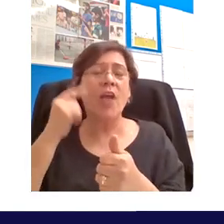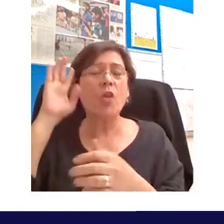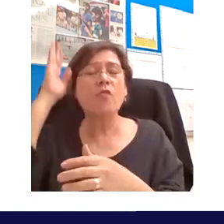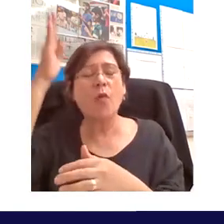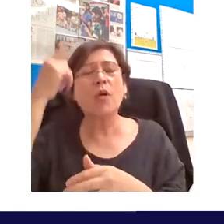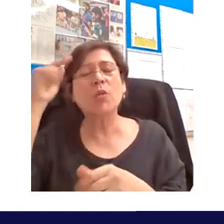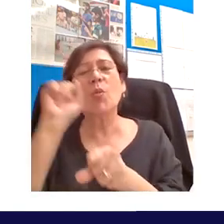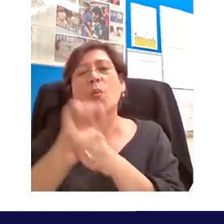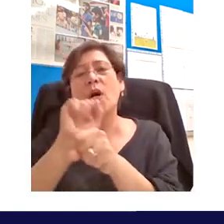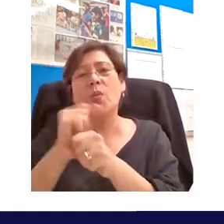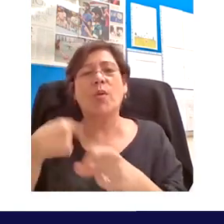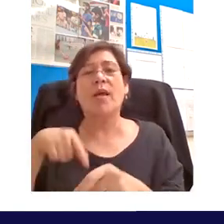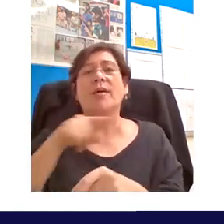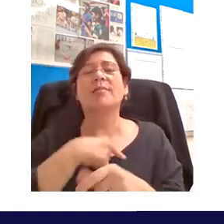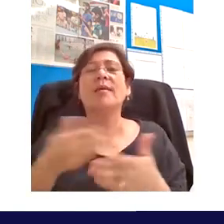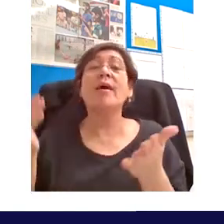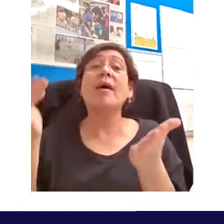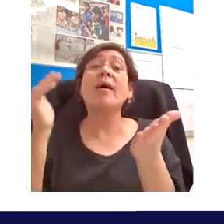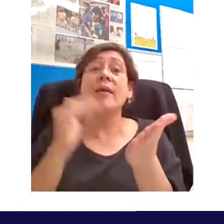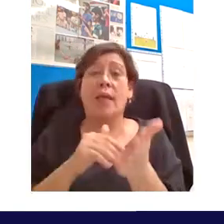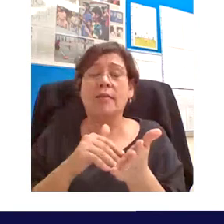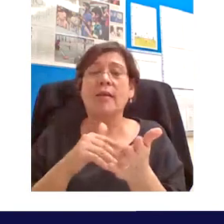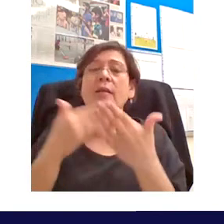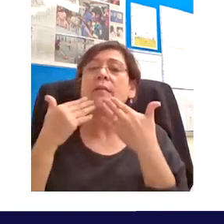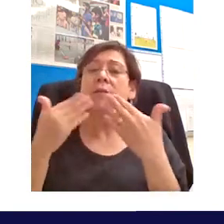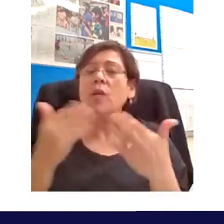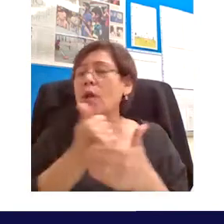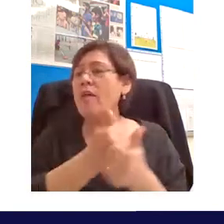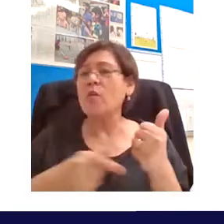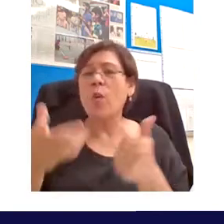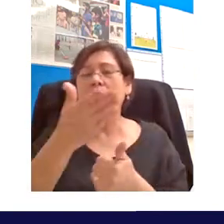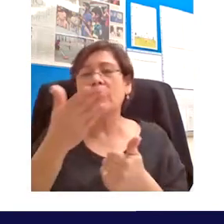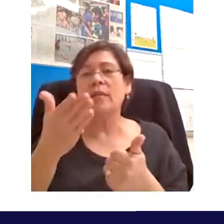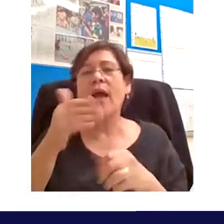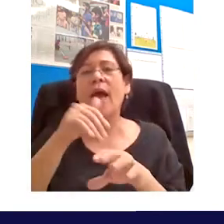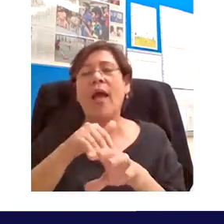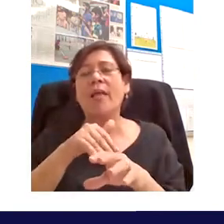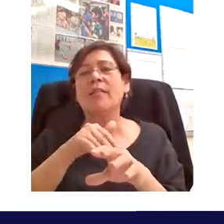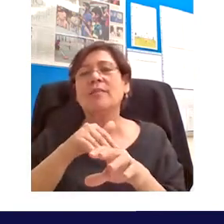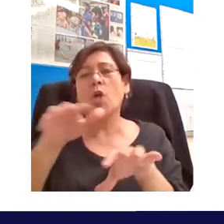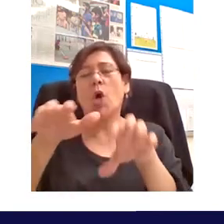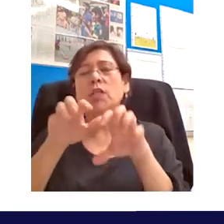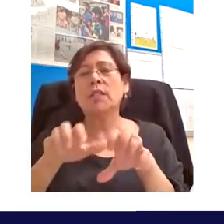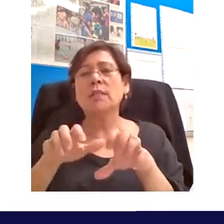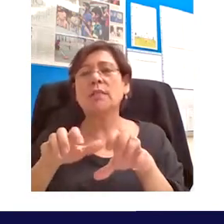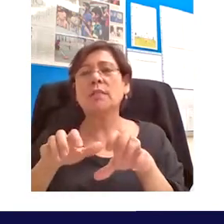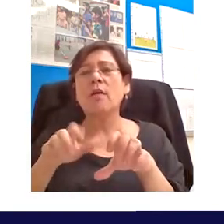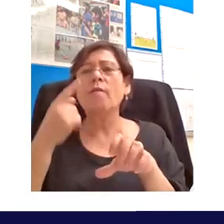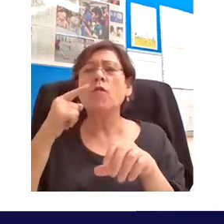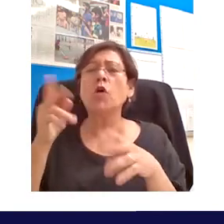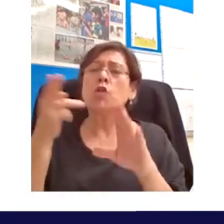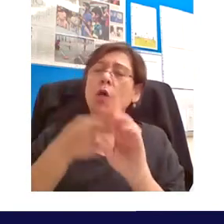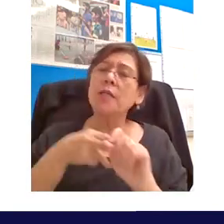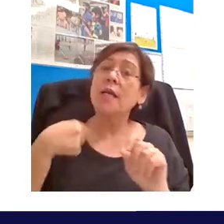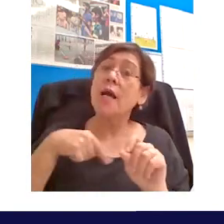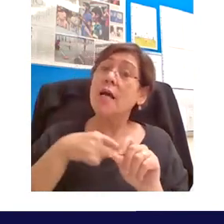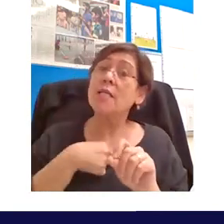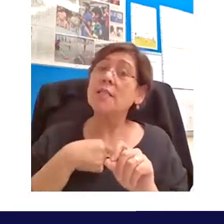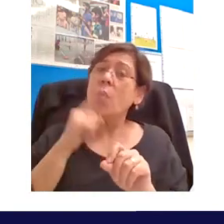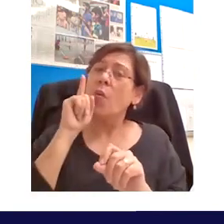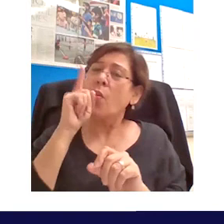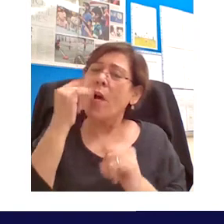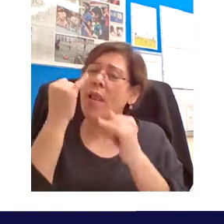again and thank you everyone in the audience for joining us at this great lecture now just before we close i have one last